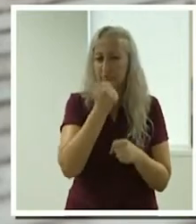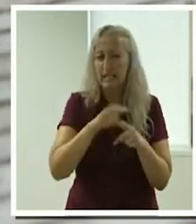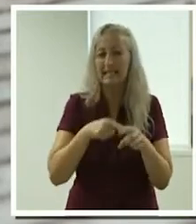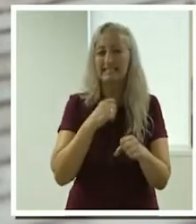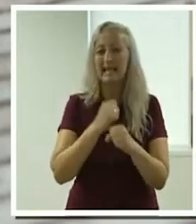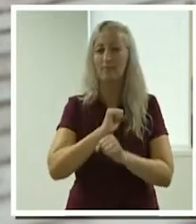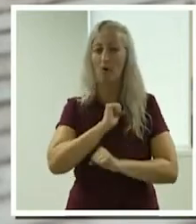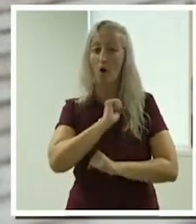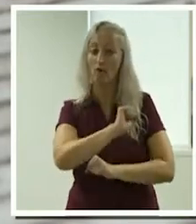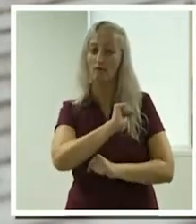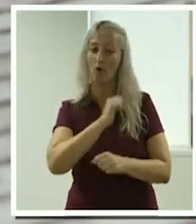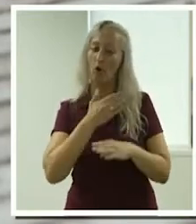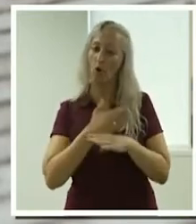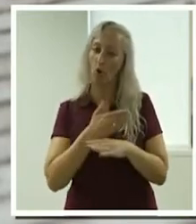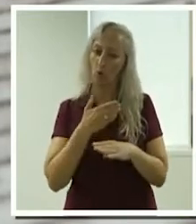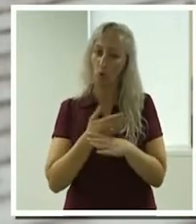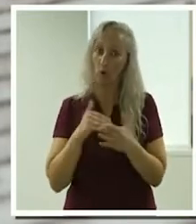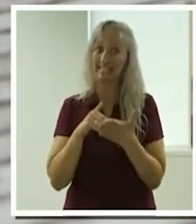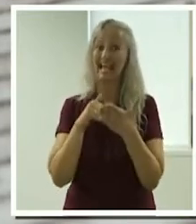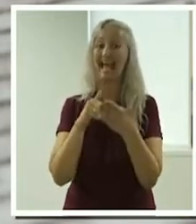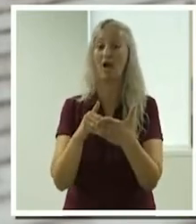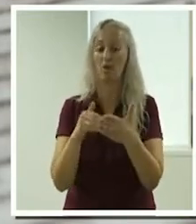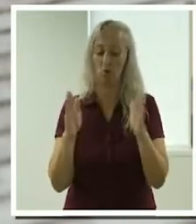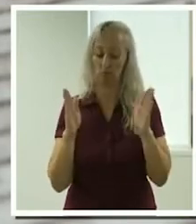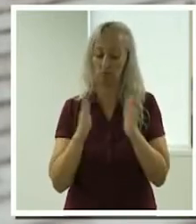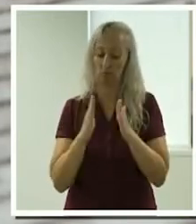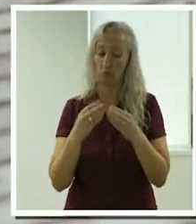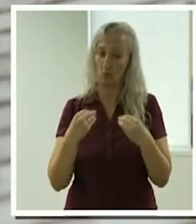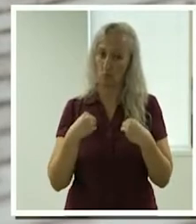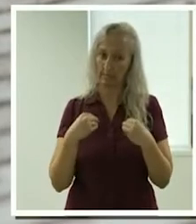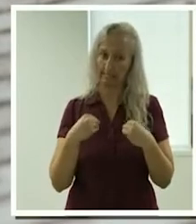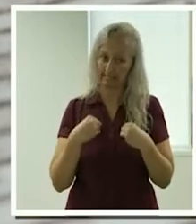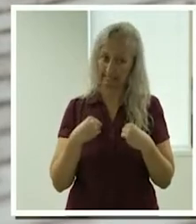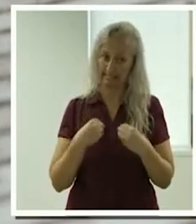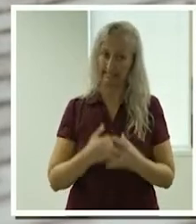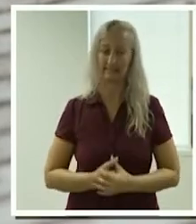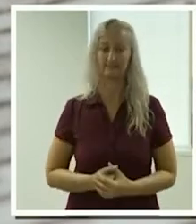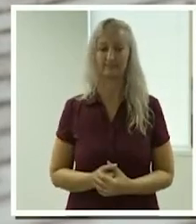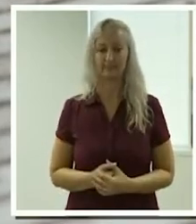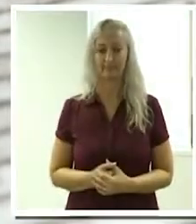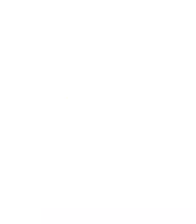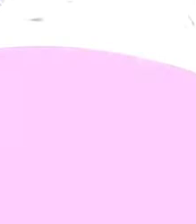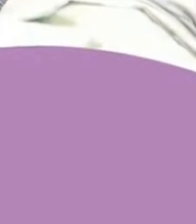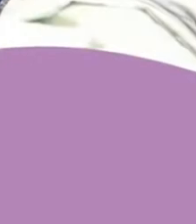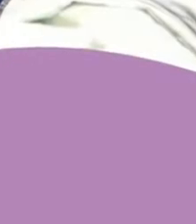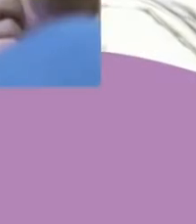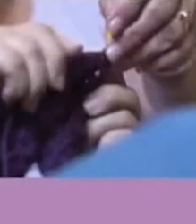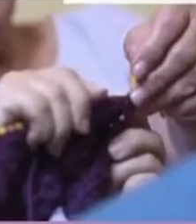to help small businesses as a passionate advocate for the engine room of the Australian economy.